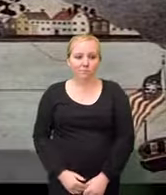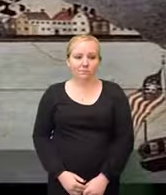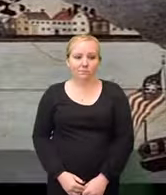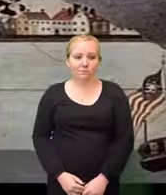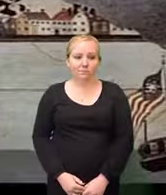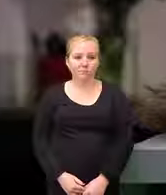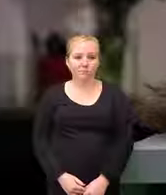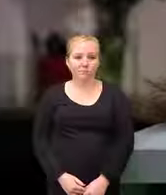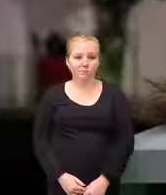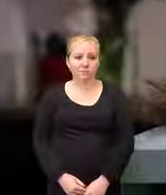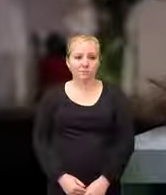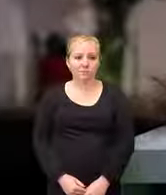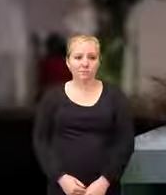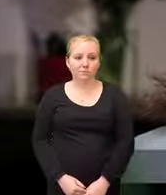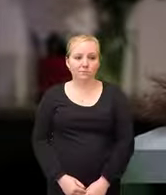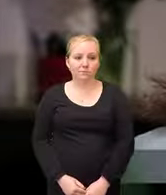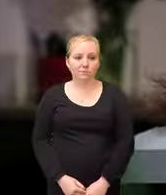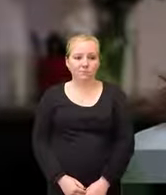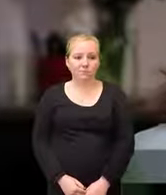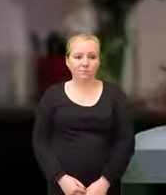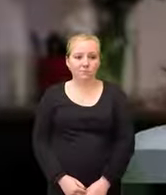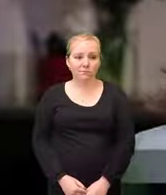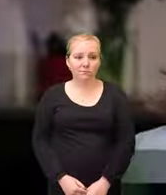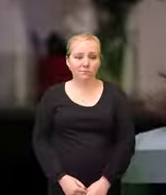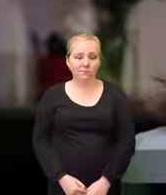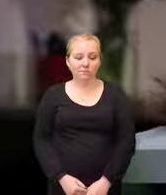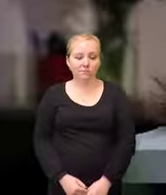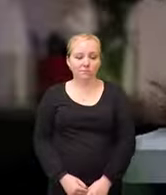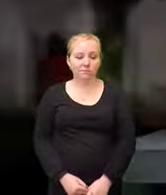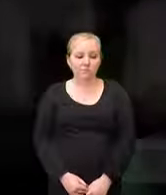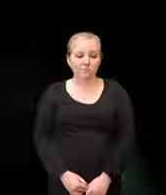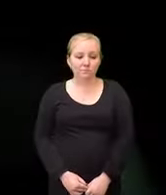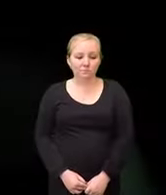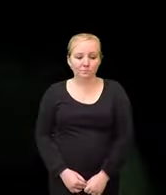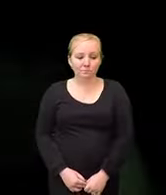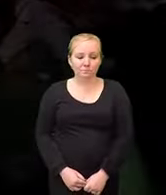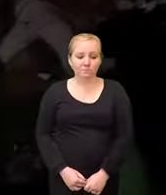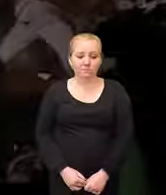interest in making America all that it could be